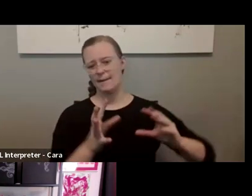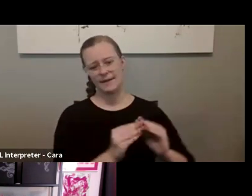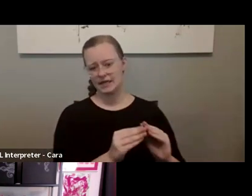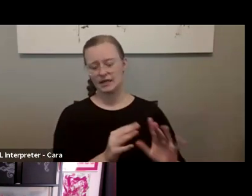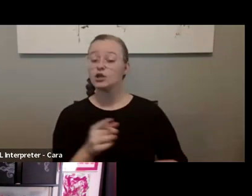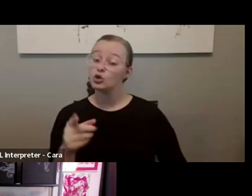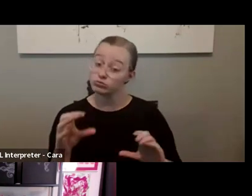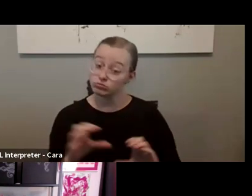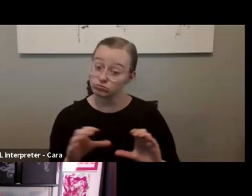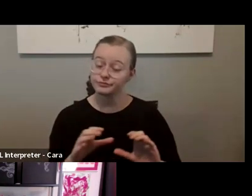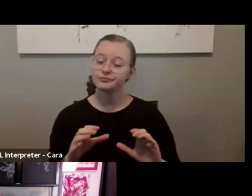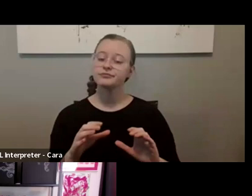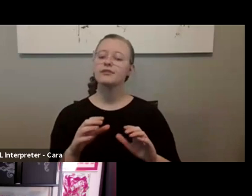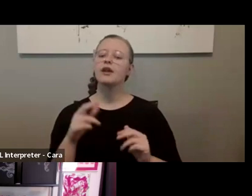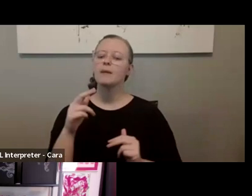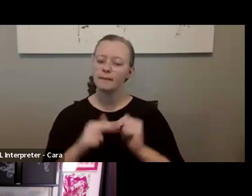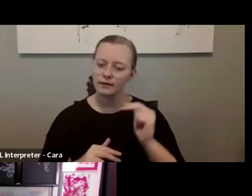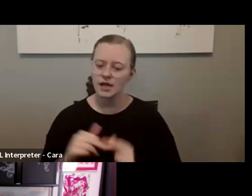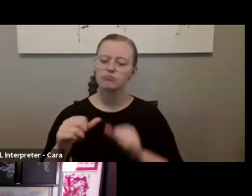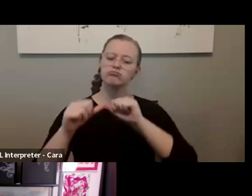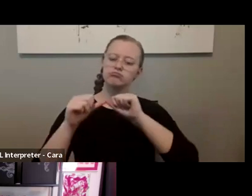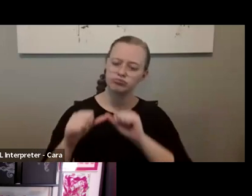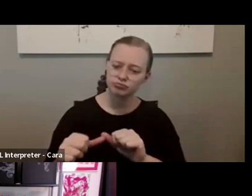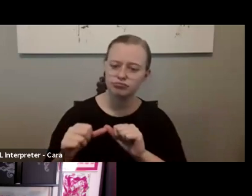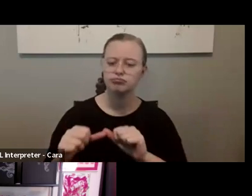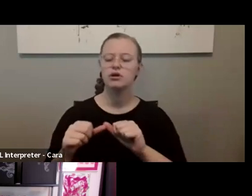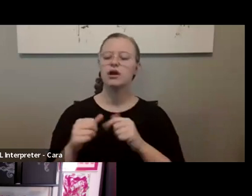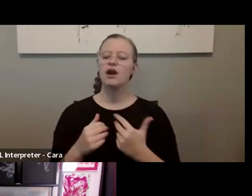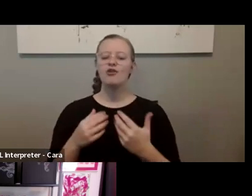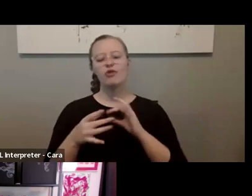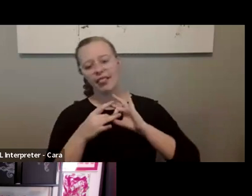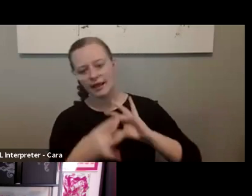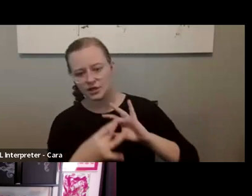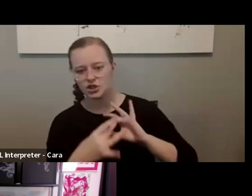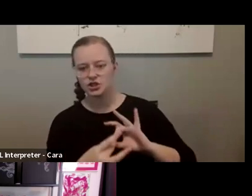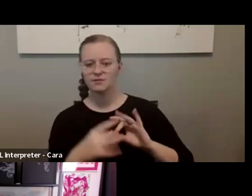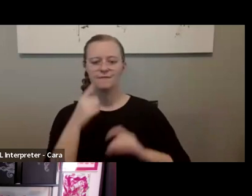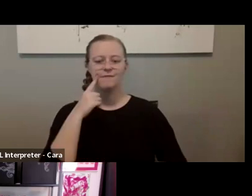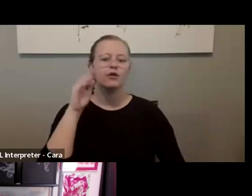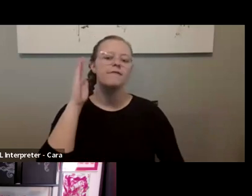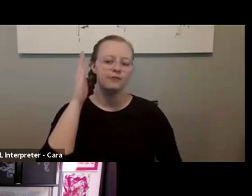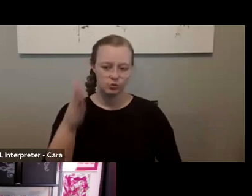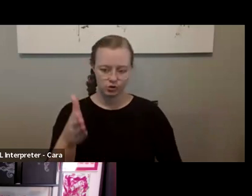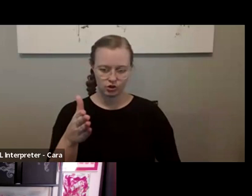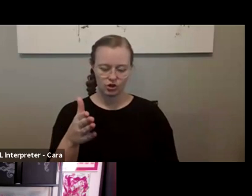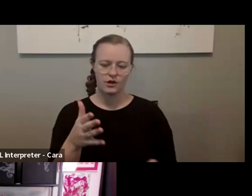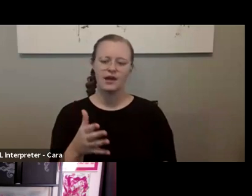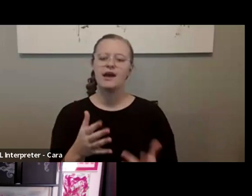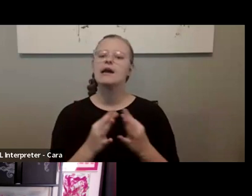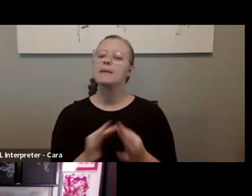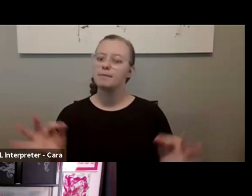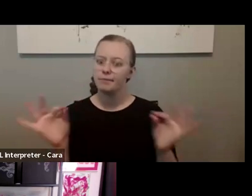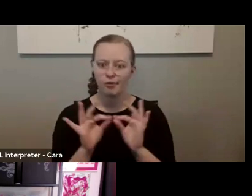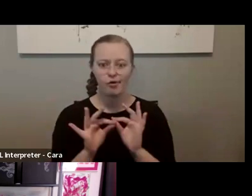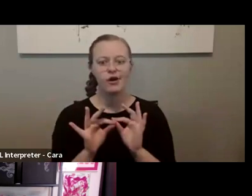you're establishing and continuing and building relationships for the future. And it's really important that